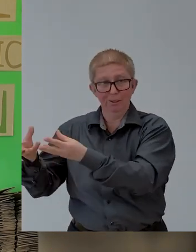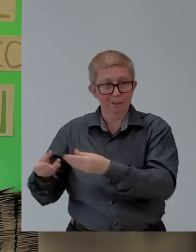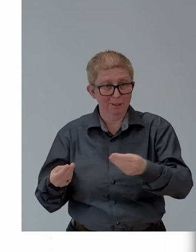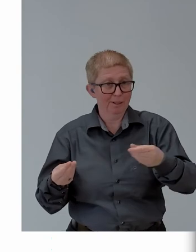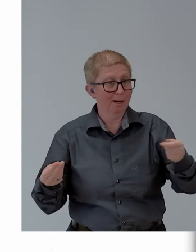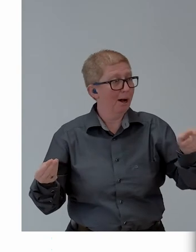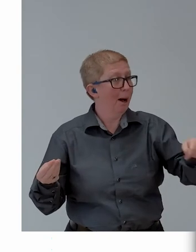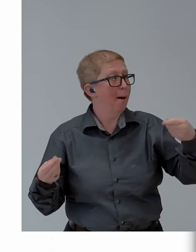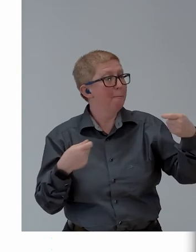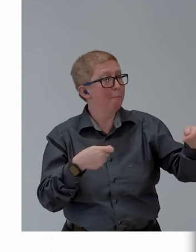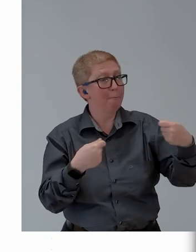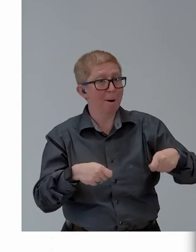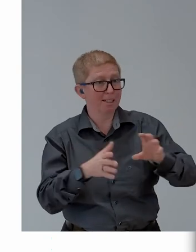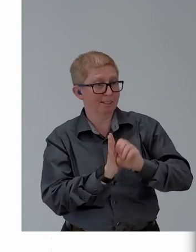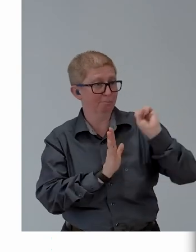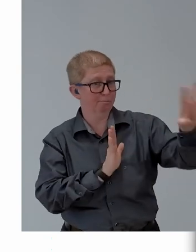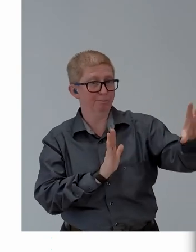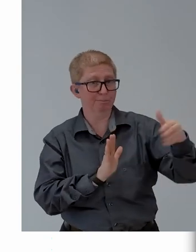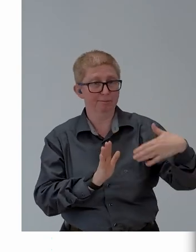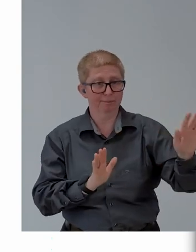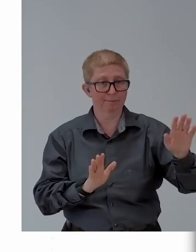We love you. Thank you so much.